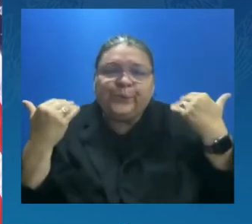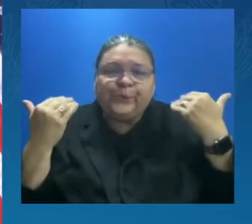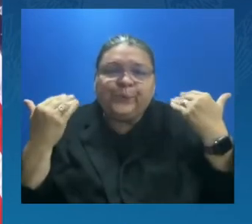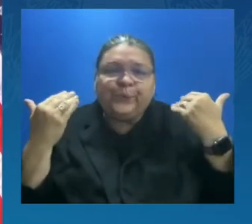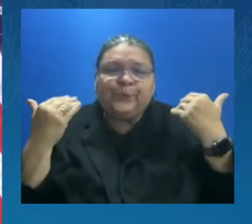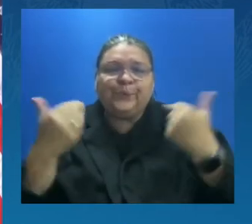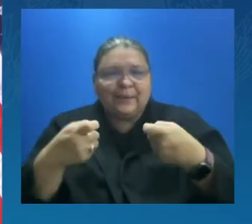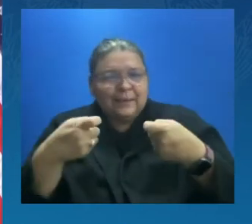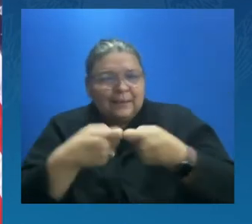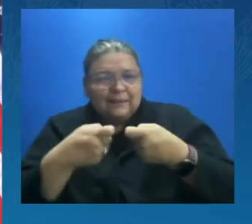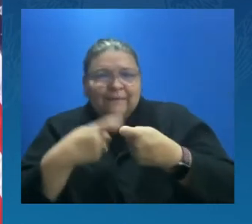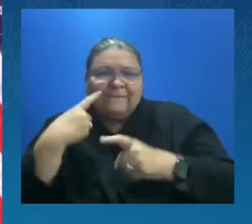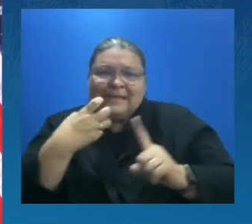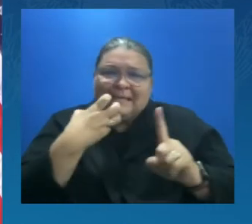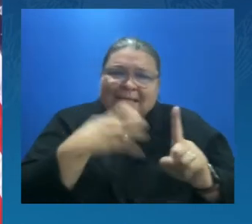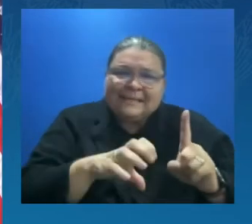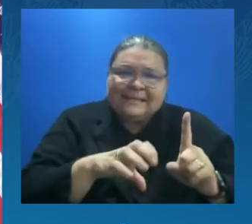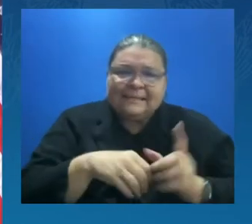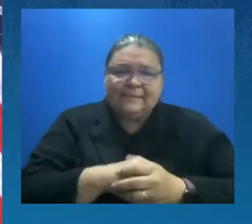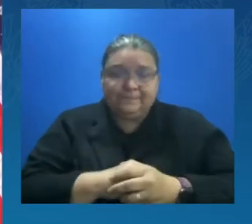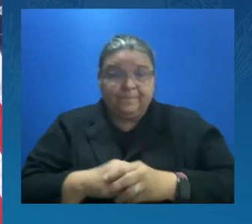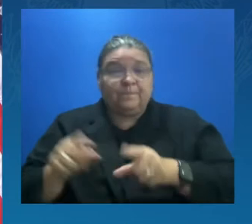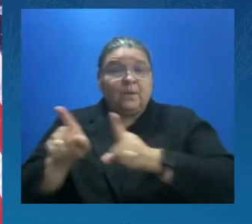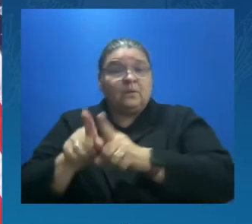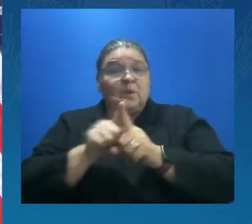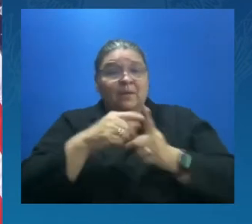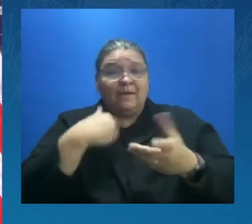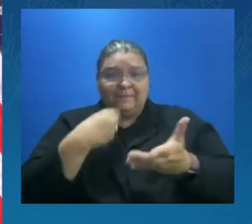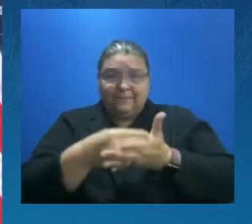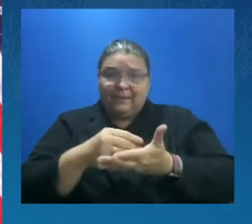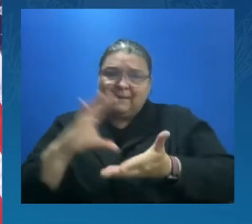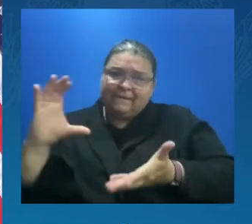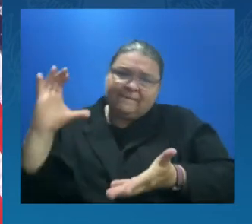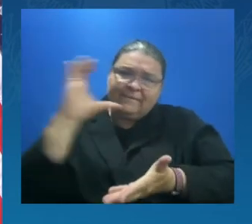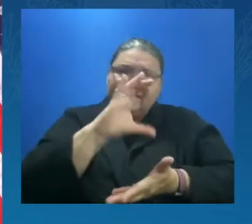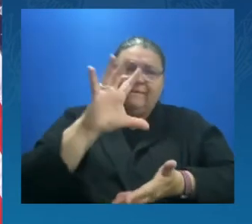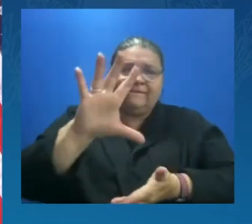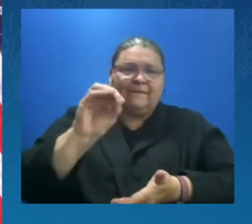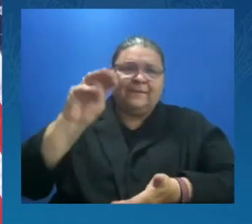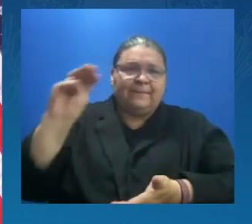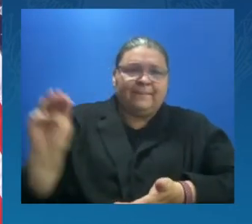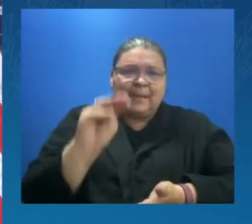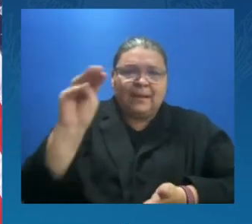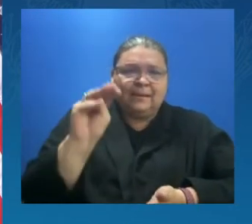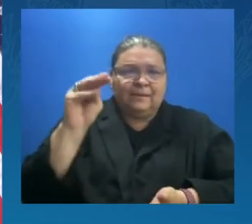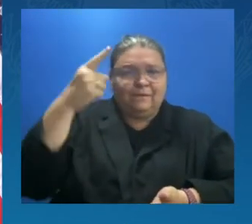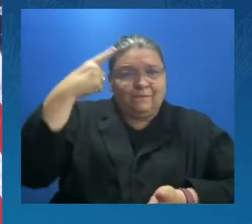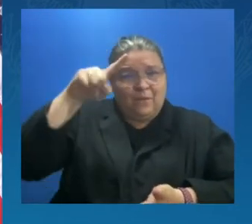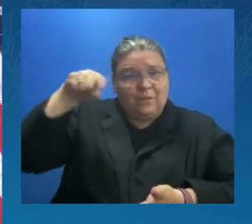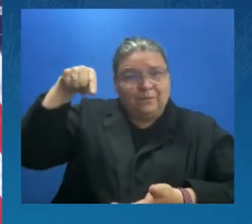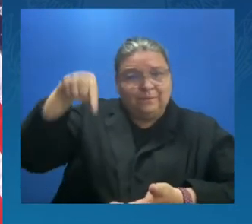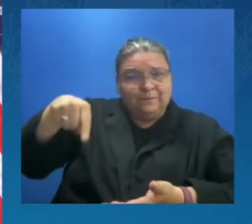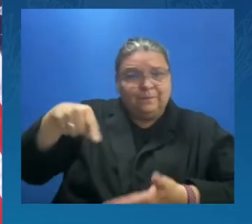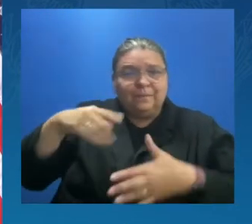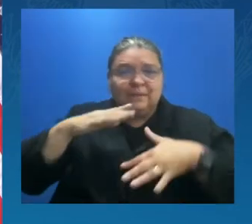million to protect low-lying neighborhoods from sea level rise and storm surge.